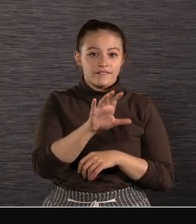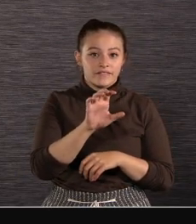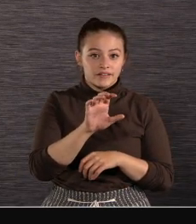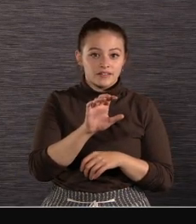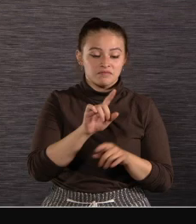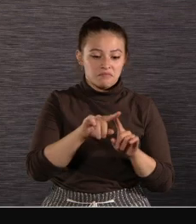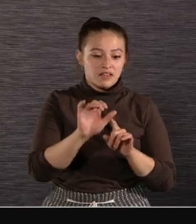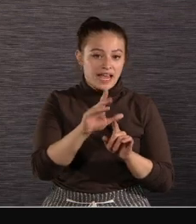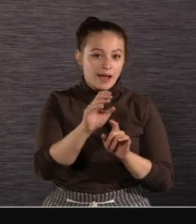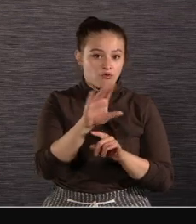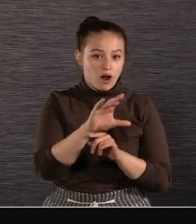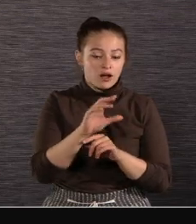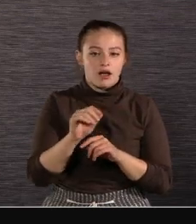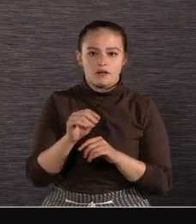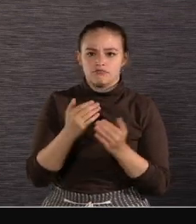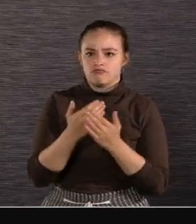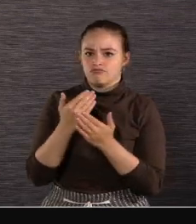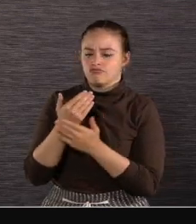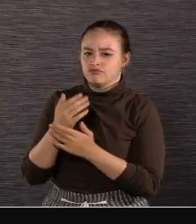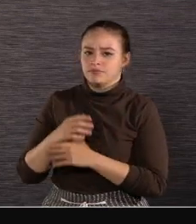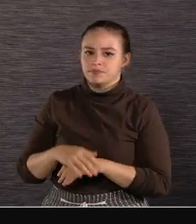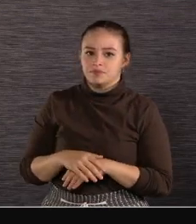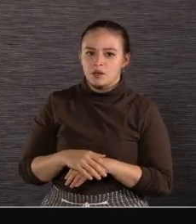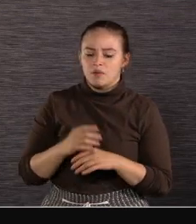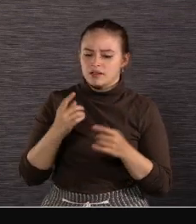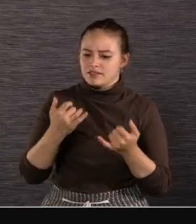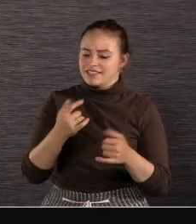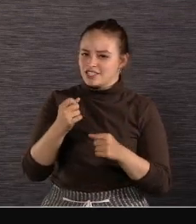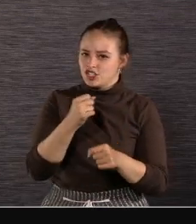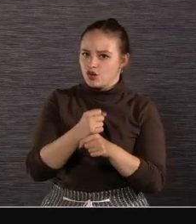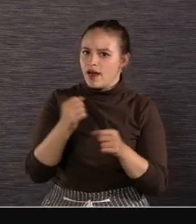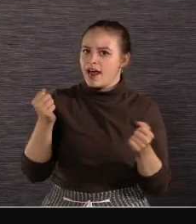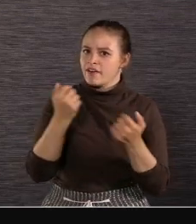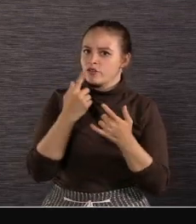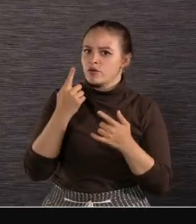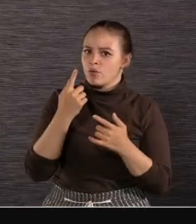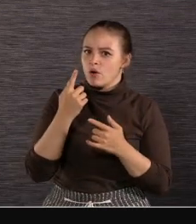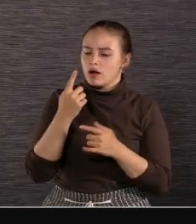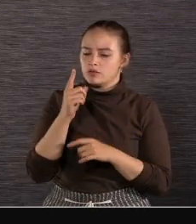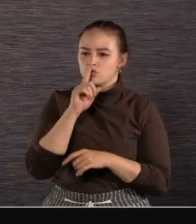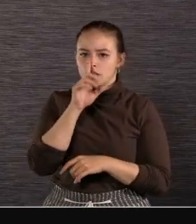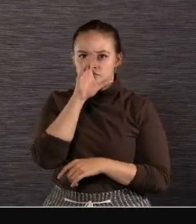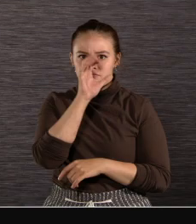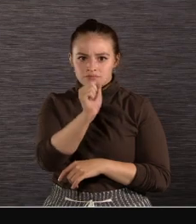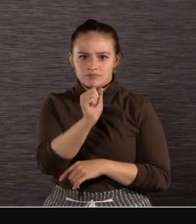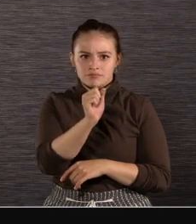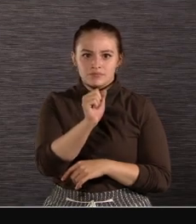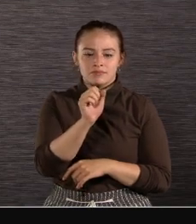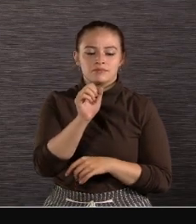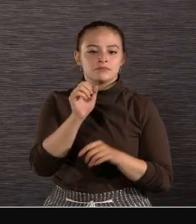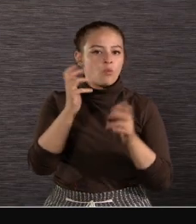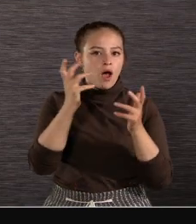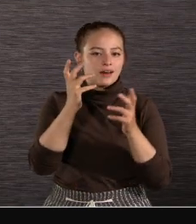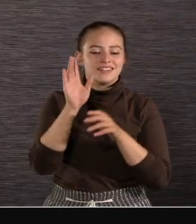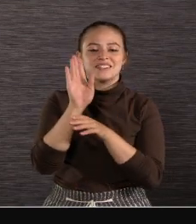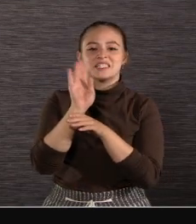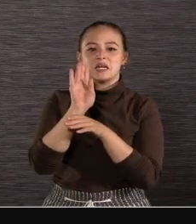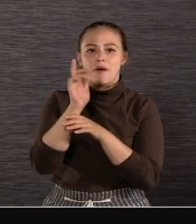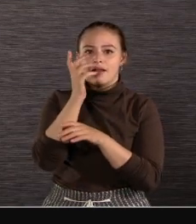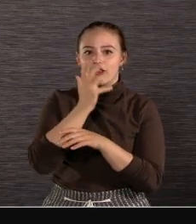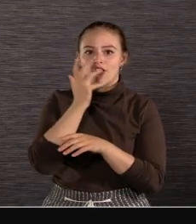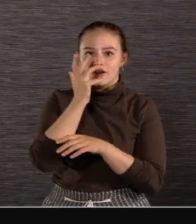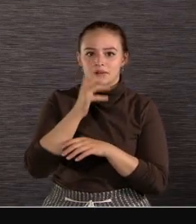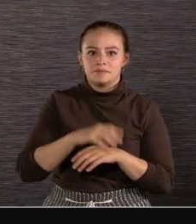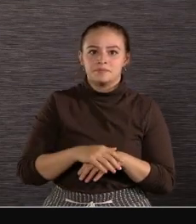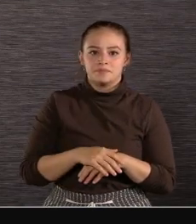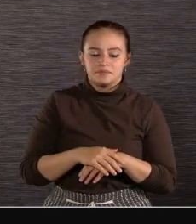However, this year everyone is particularly intrigued by one capability The cinematic look At the highest